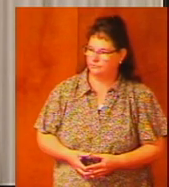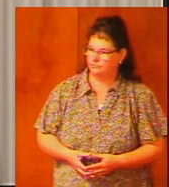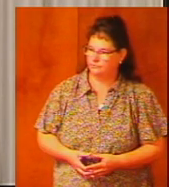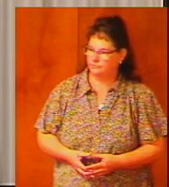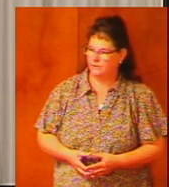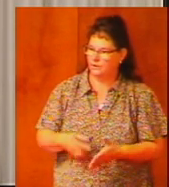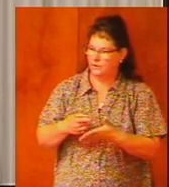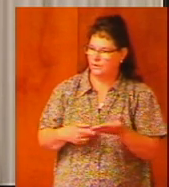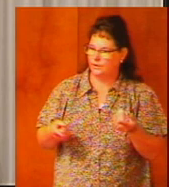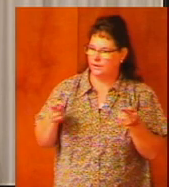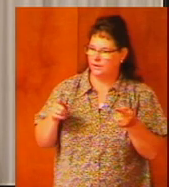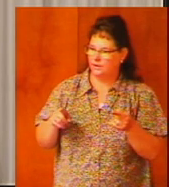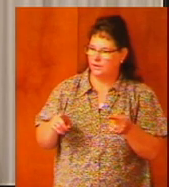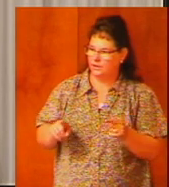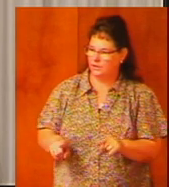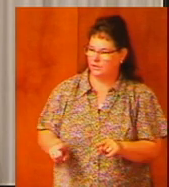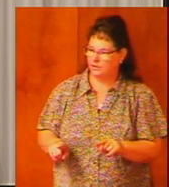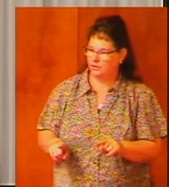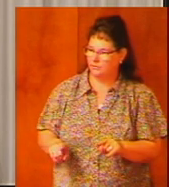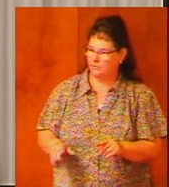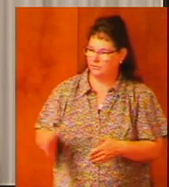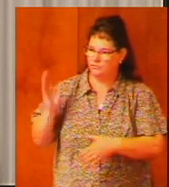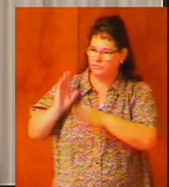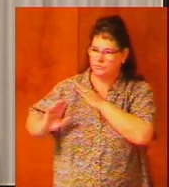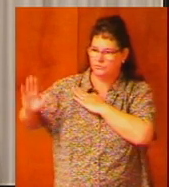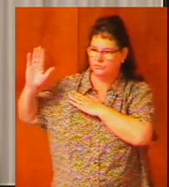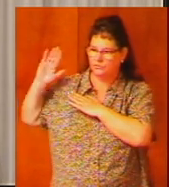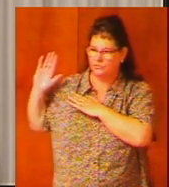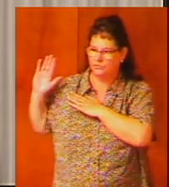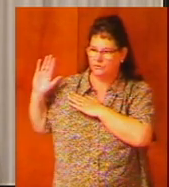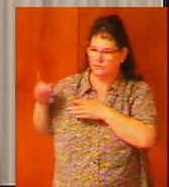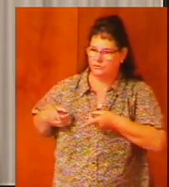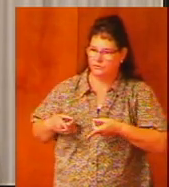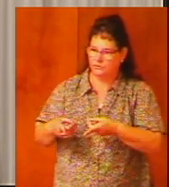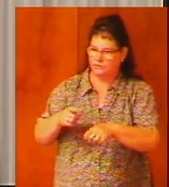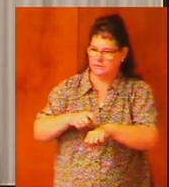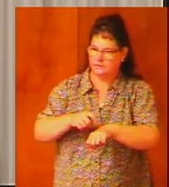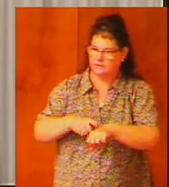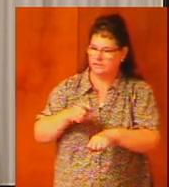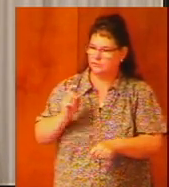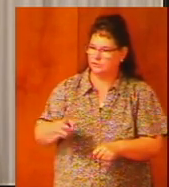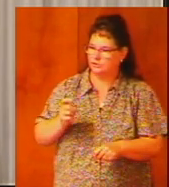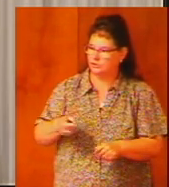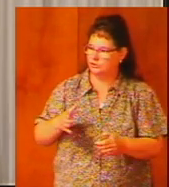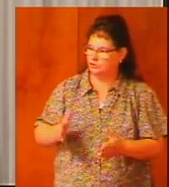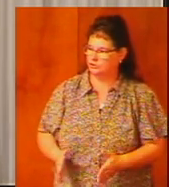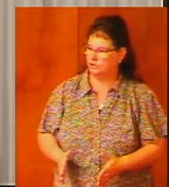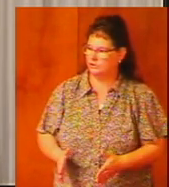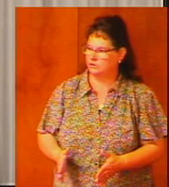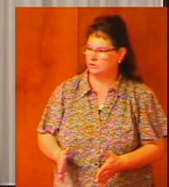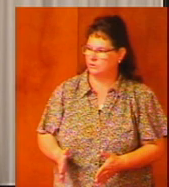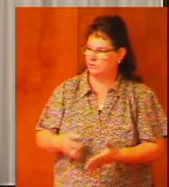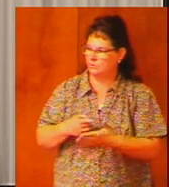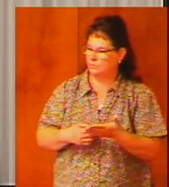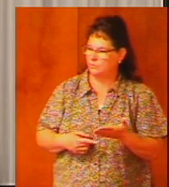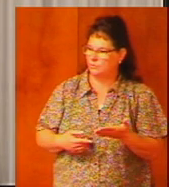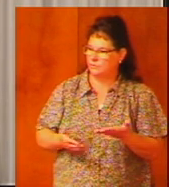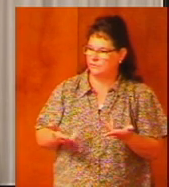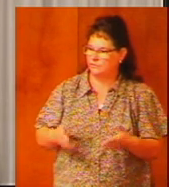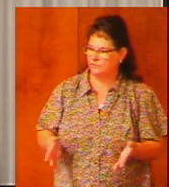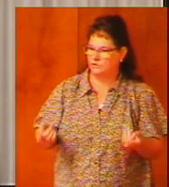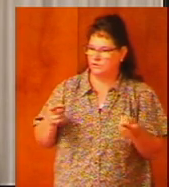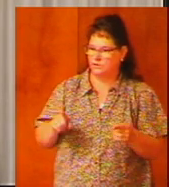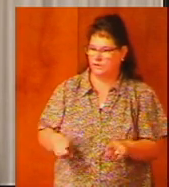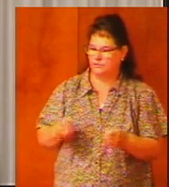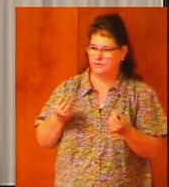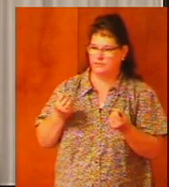what happened way back yonder in the time of the judges what has happened